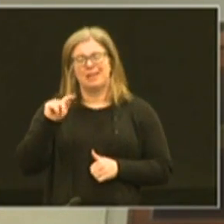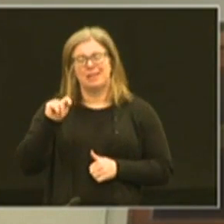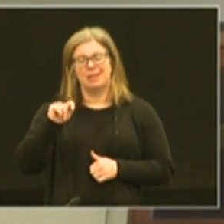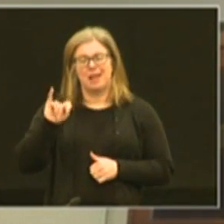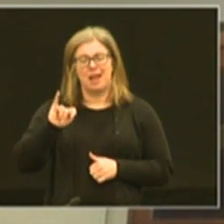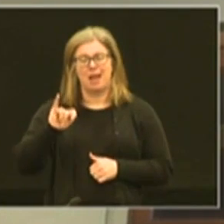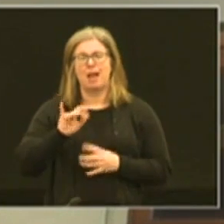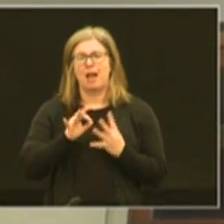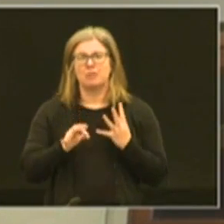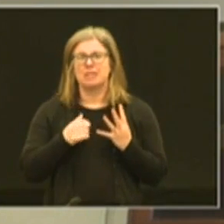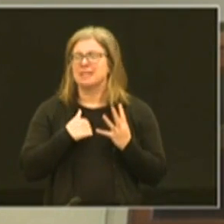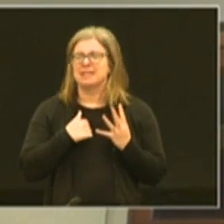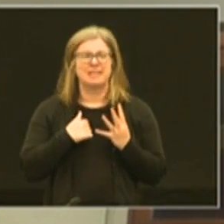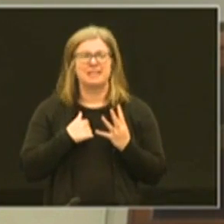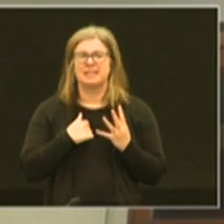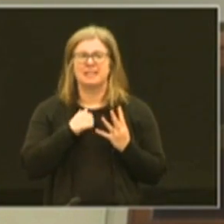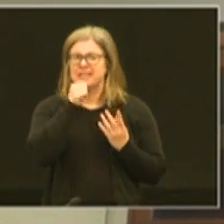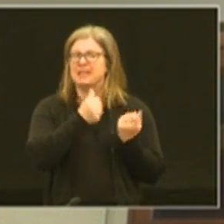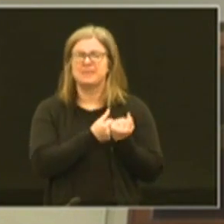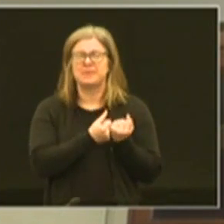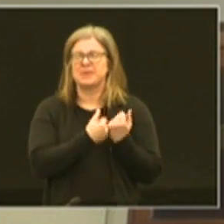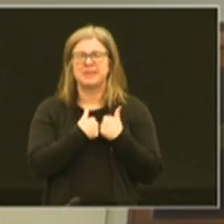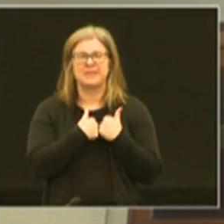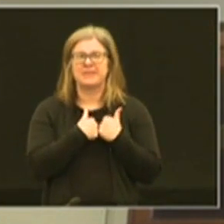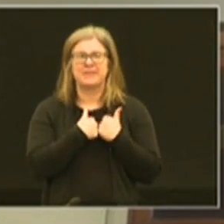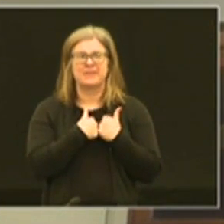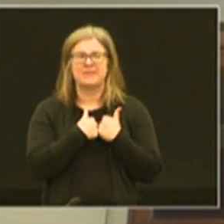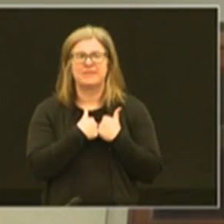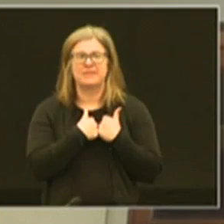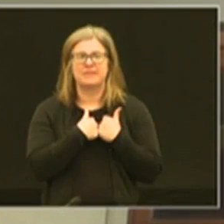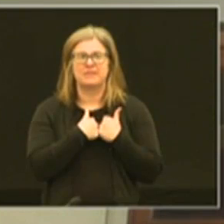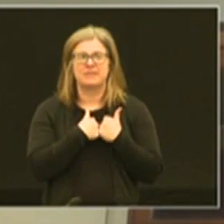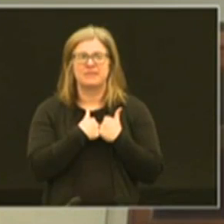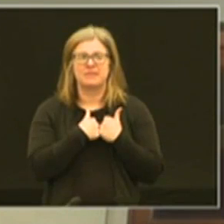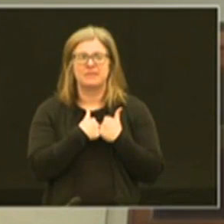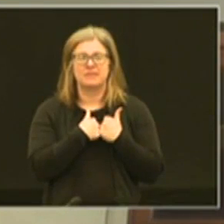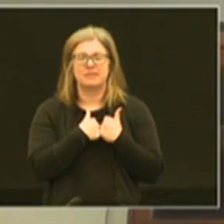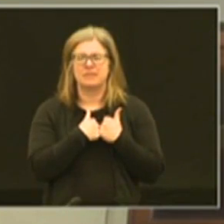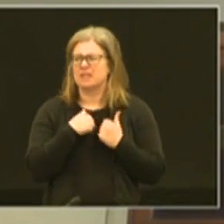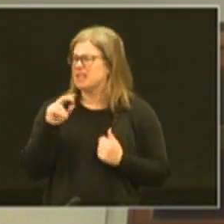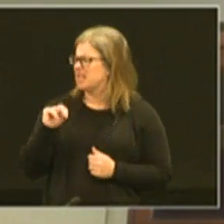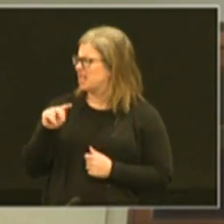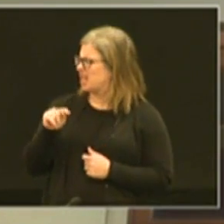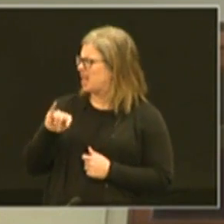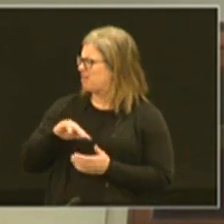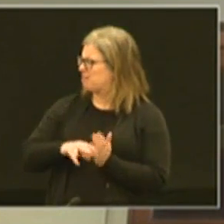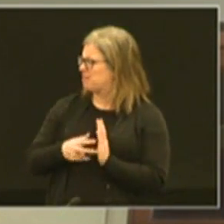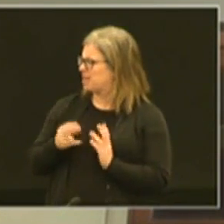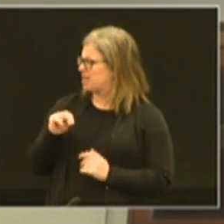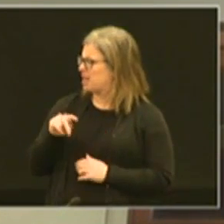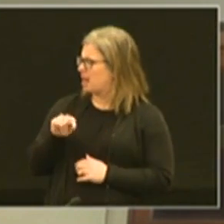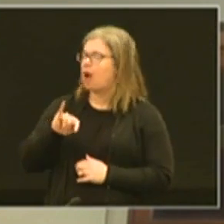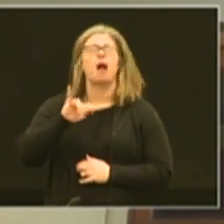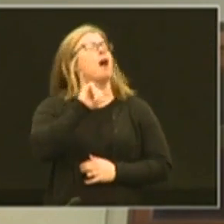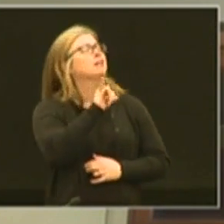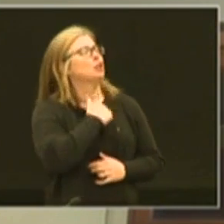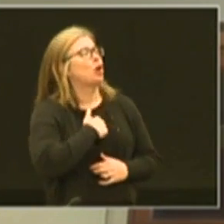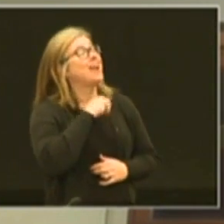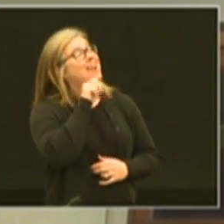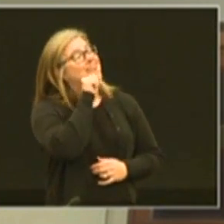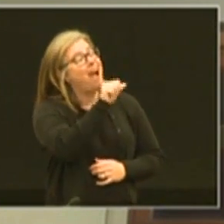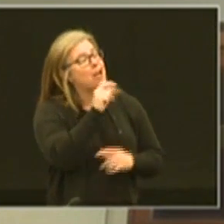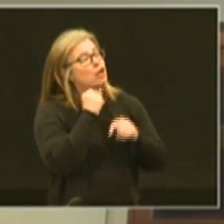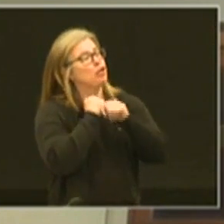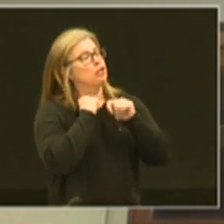an option that I was not in support of because we weren't. What's NTI? Non-traditional instruction.